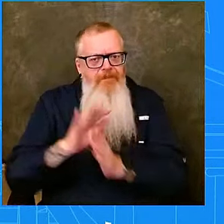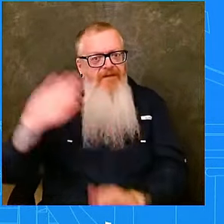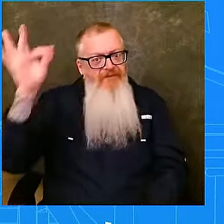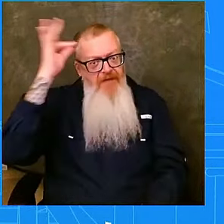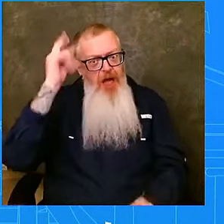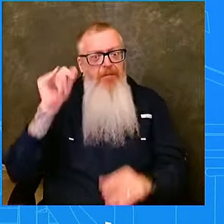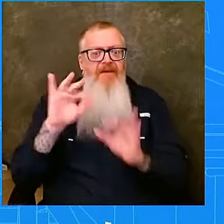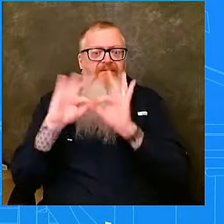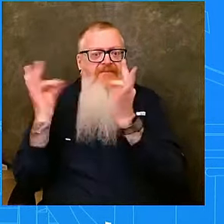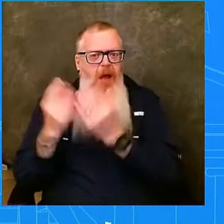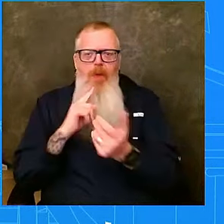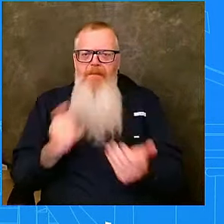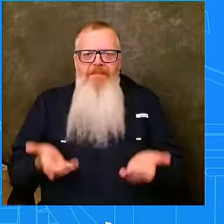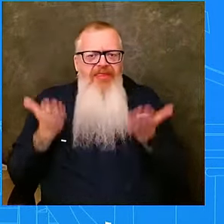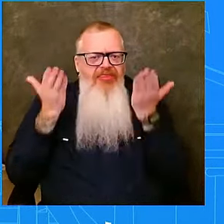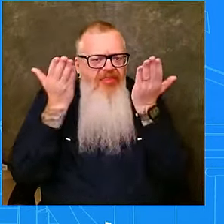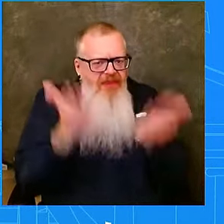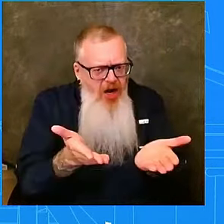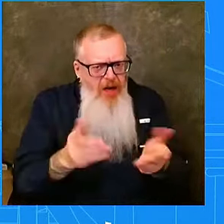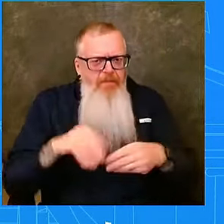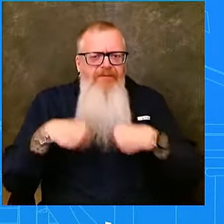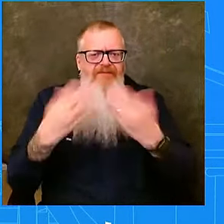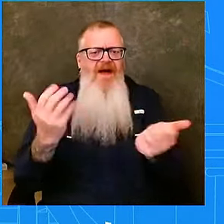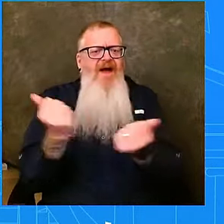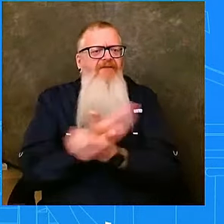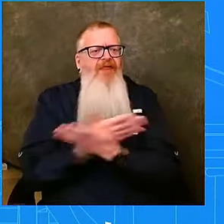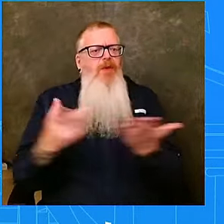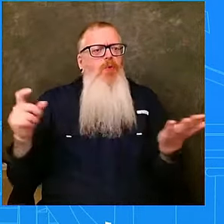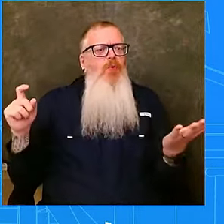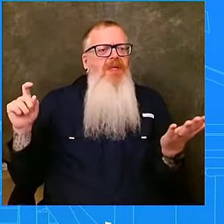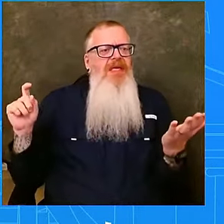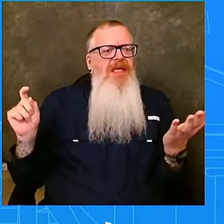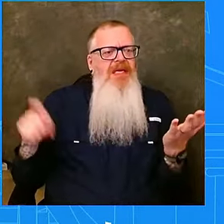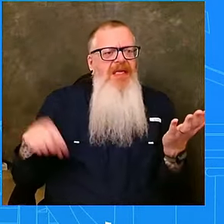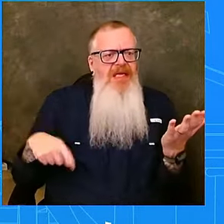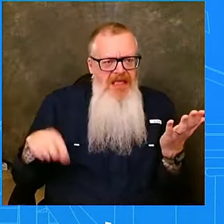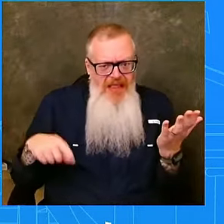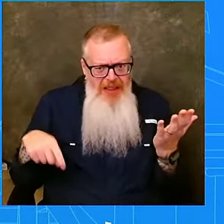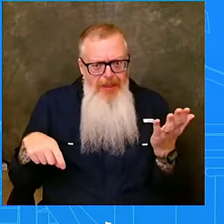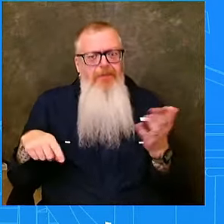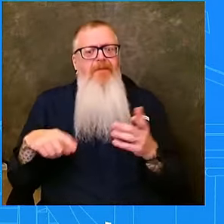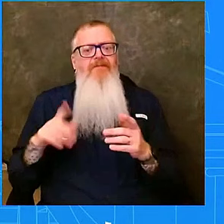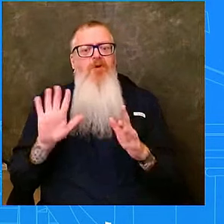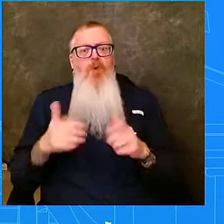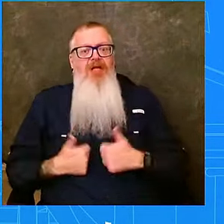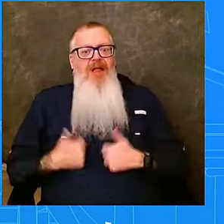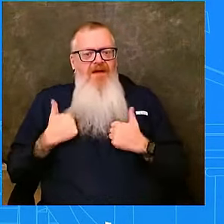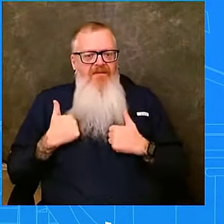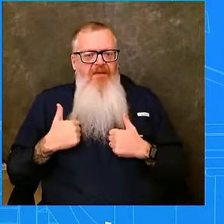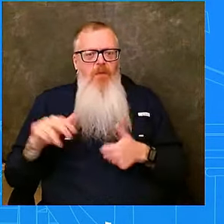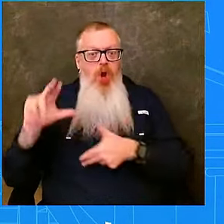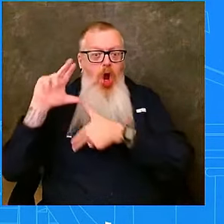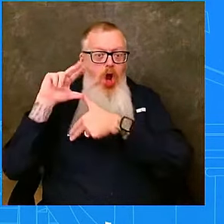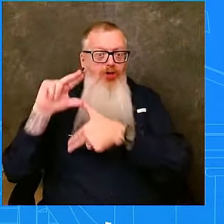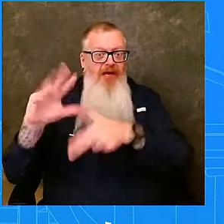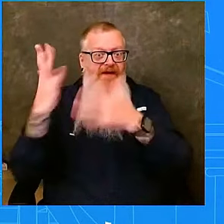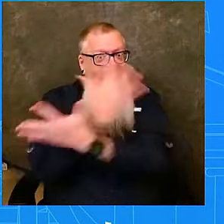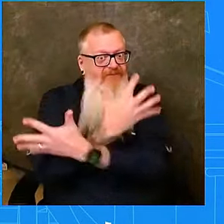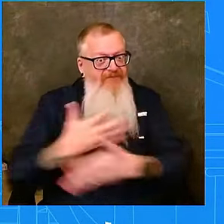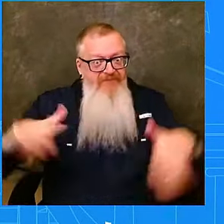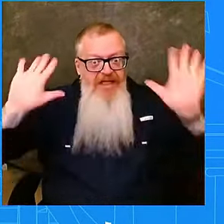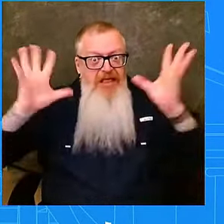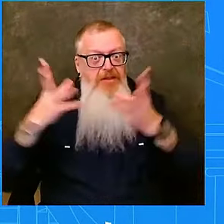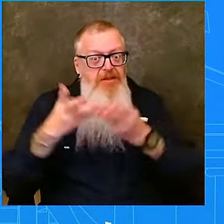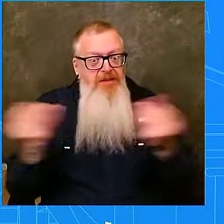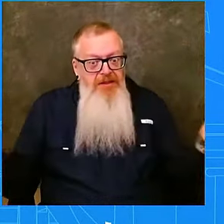-saving activities and begin to stabilize the incident after the storm passes. And again, I will be there on the